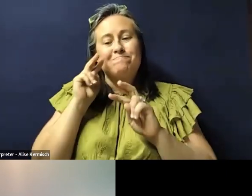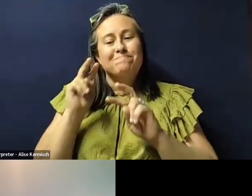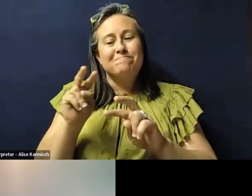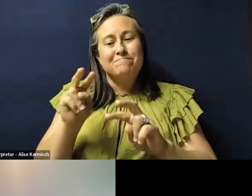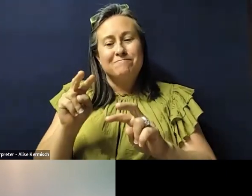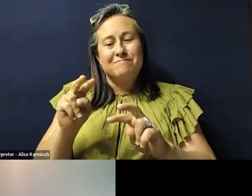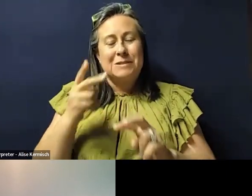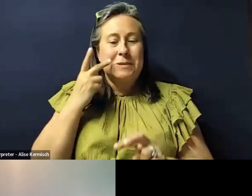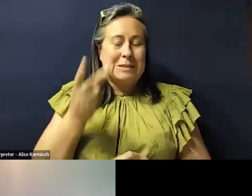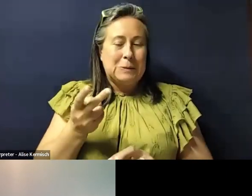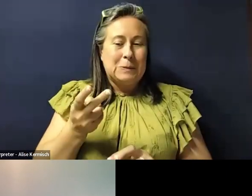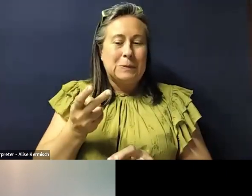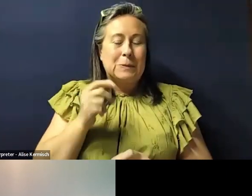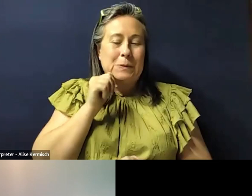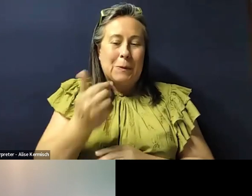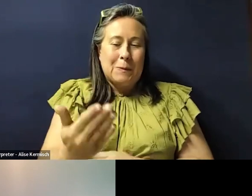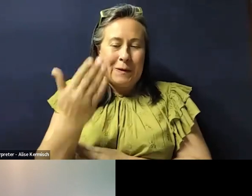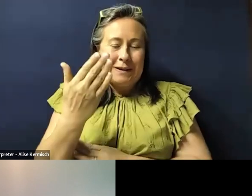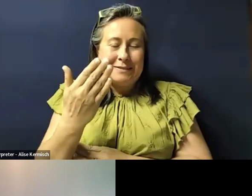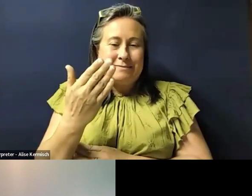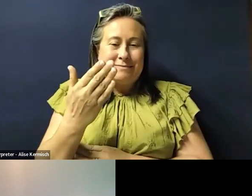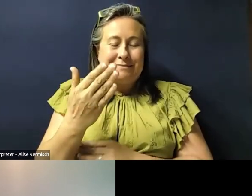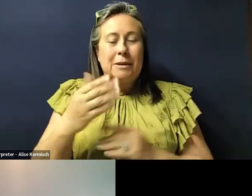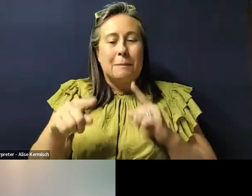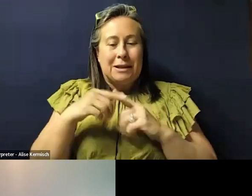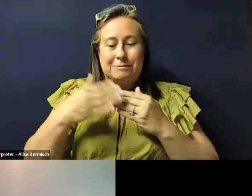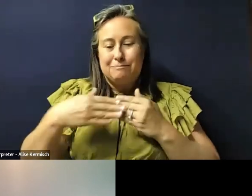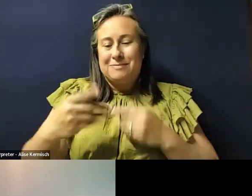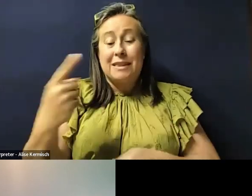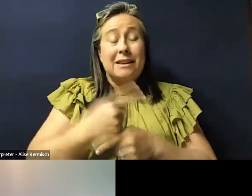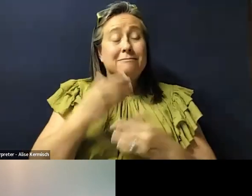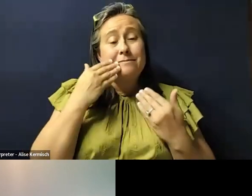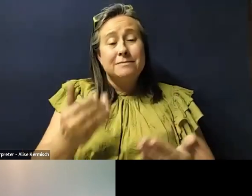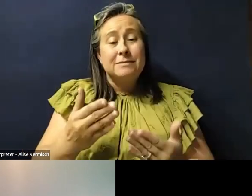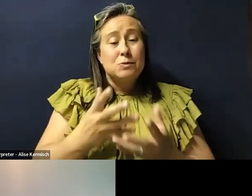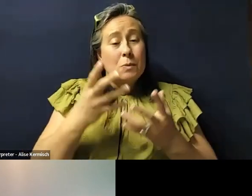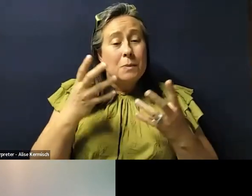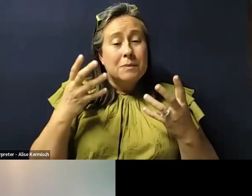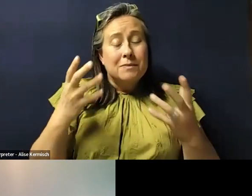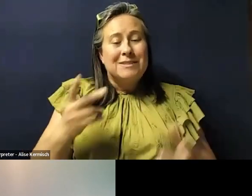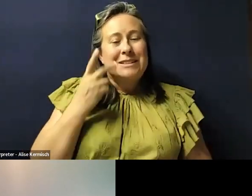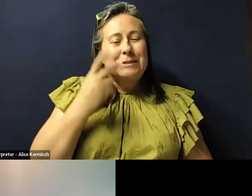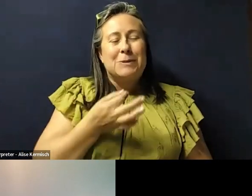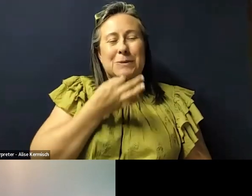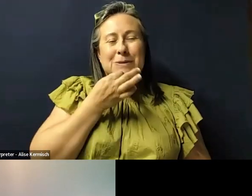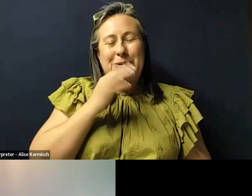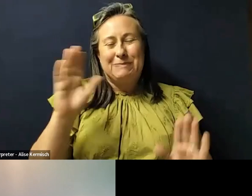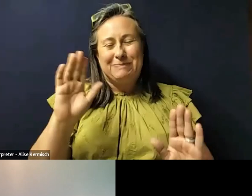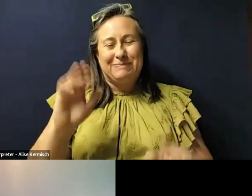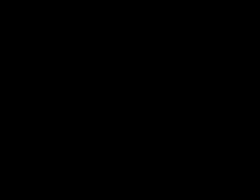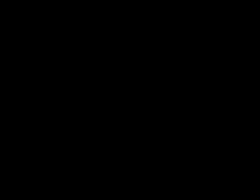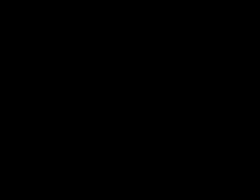uh, to seeing you, uh, tomorrow morning and throughout the day. Thanks so much and, uh, see you soon. Bye-bye.